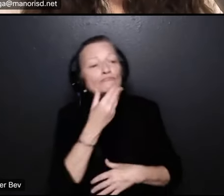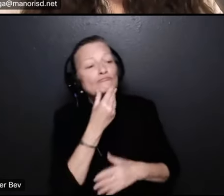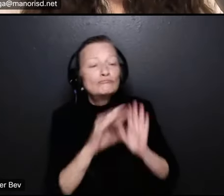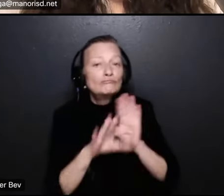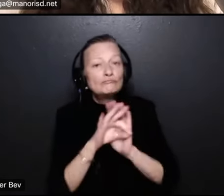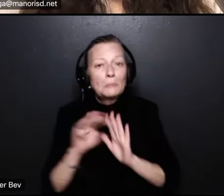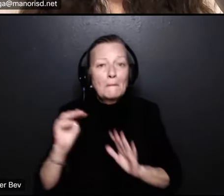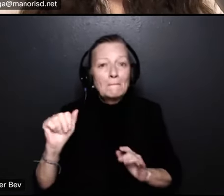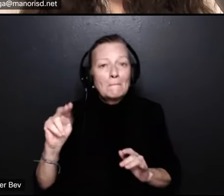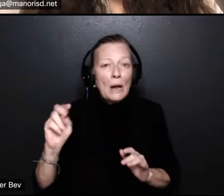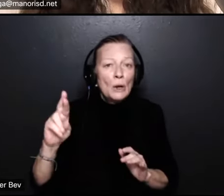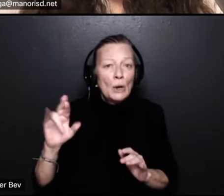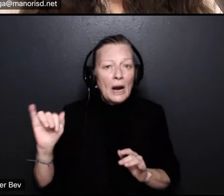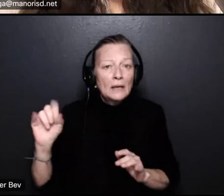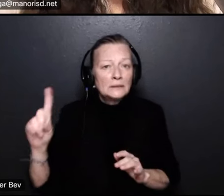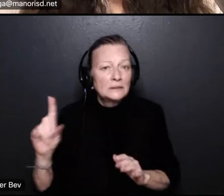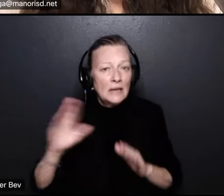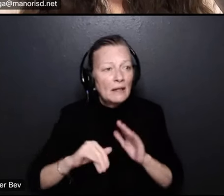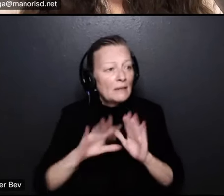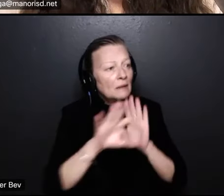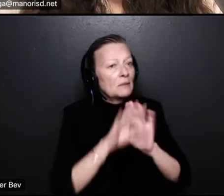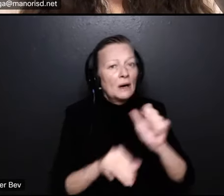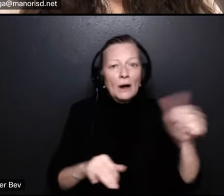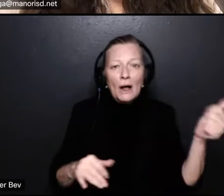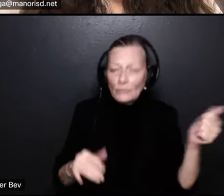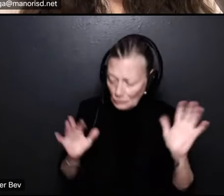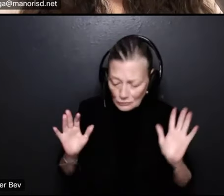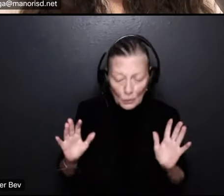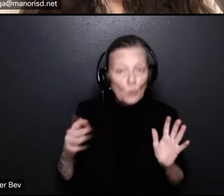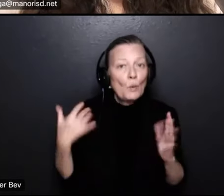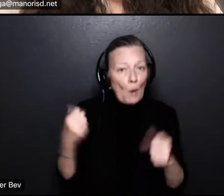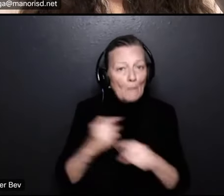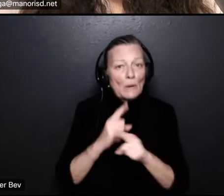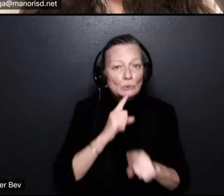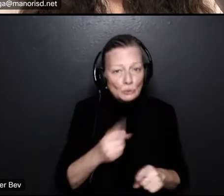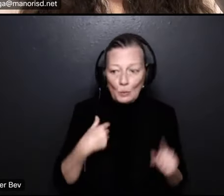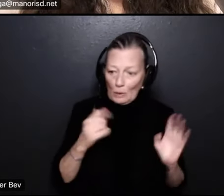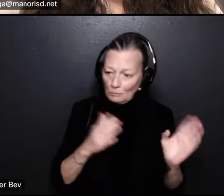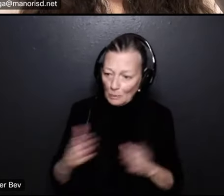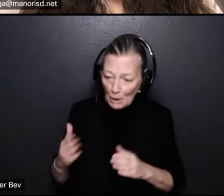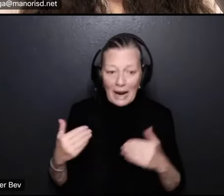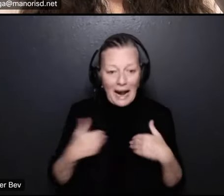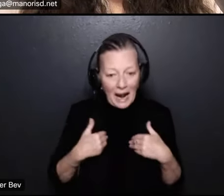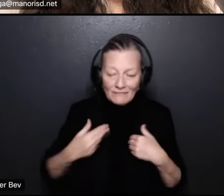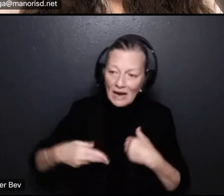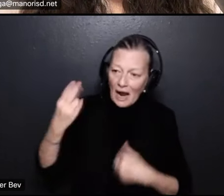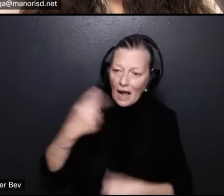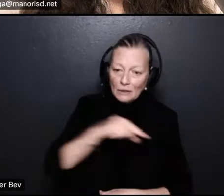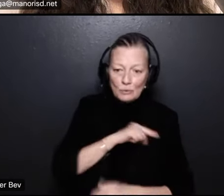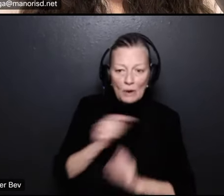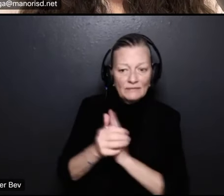available and so we are definitely going to make sure that we are prepared to receive them by having a highly qualified teacher in the classroom